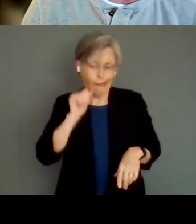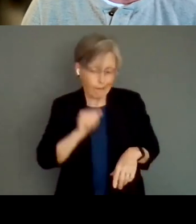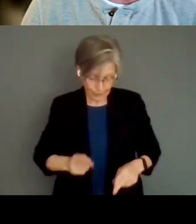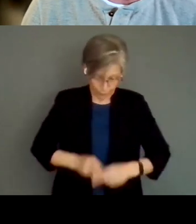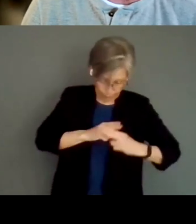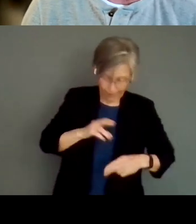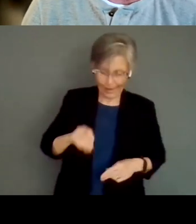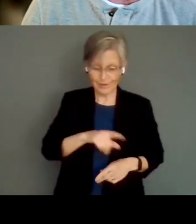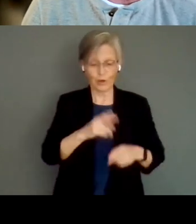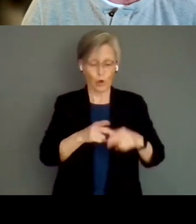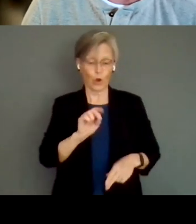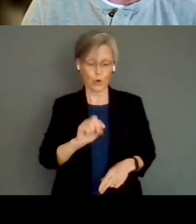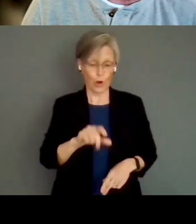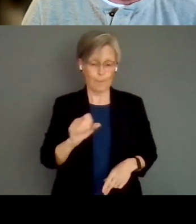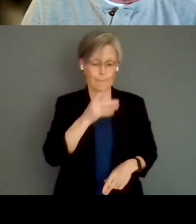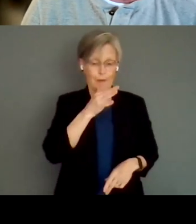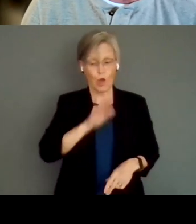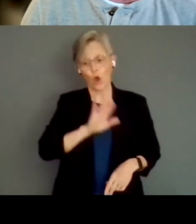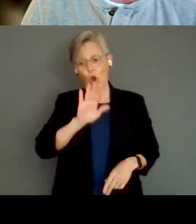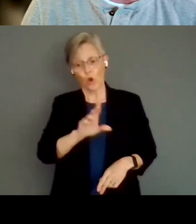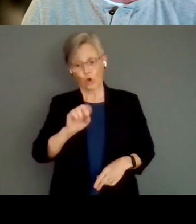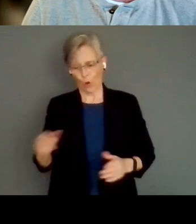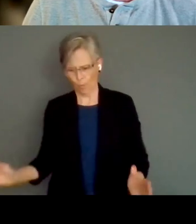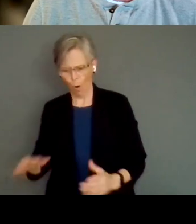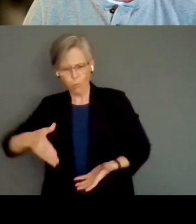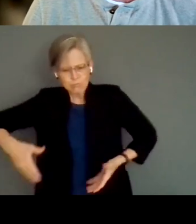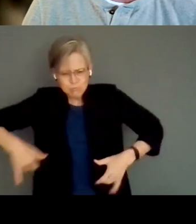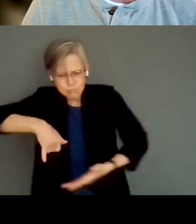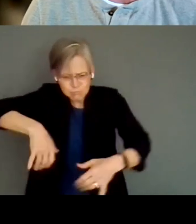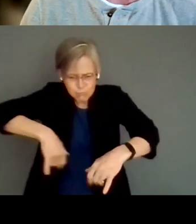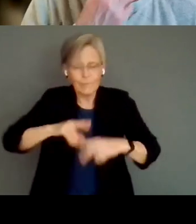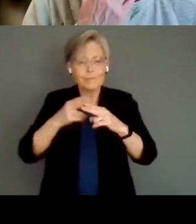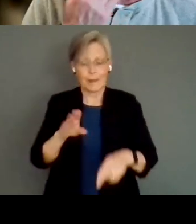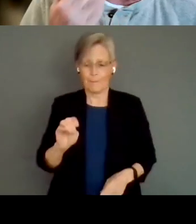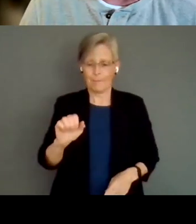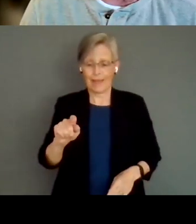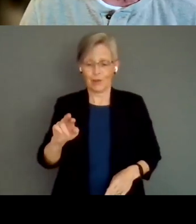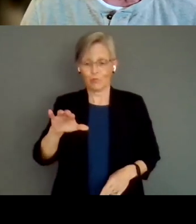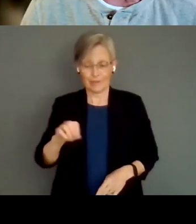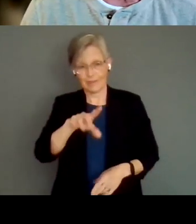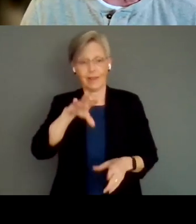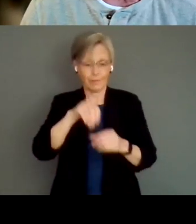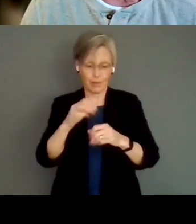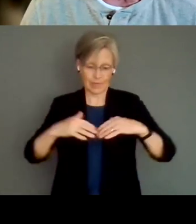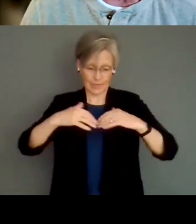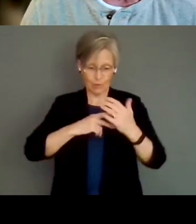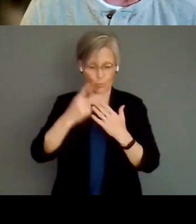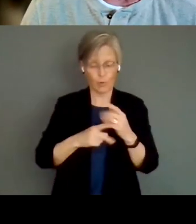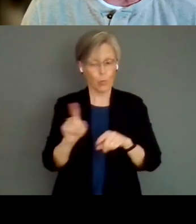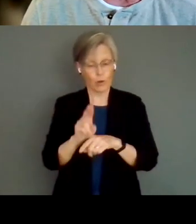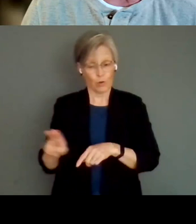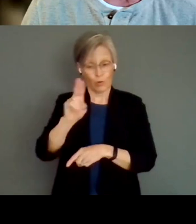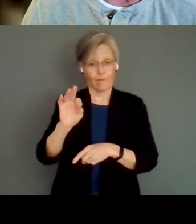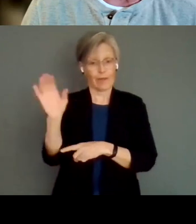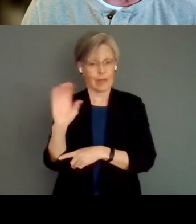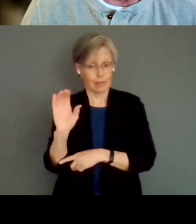corgi cross named Beatrice. She has worked extensively in Indigenous programming at the University of Calgary in a